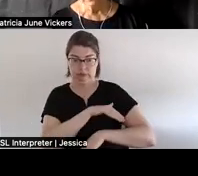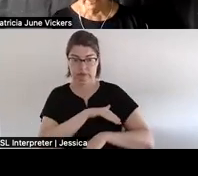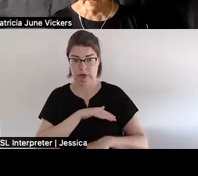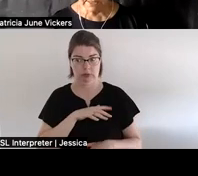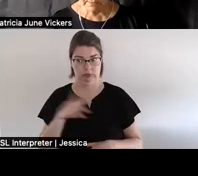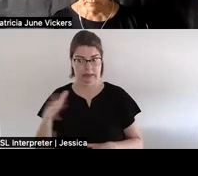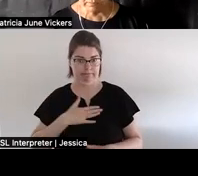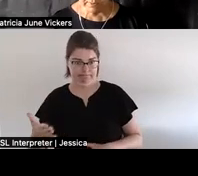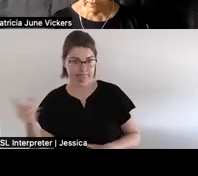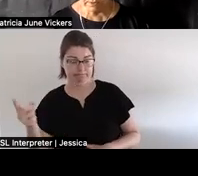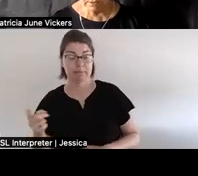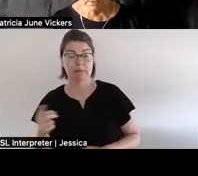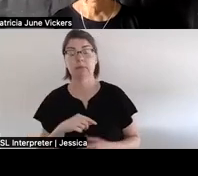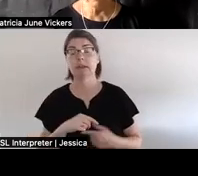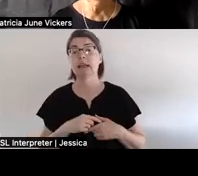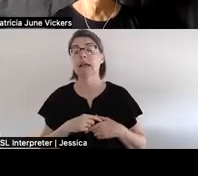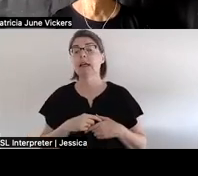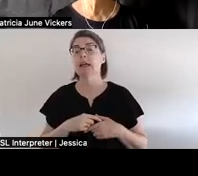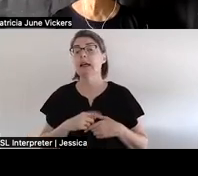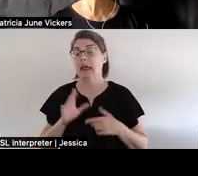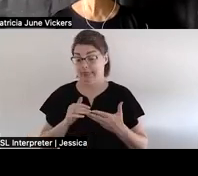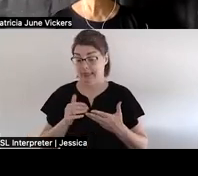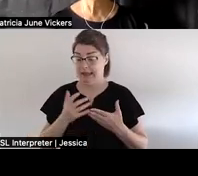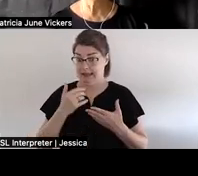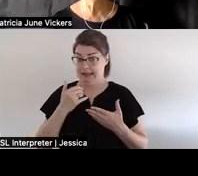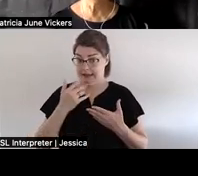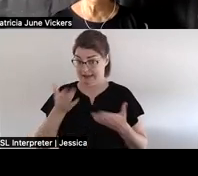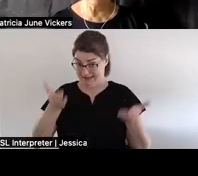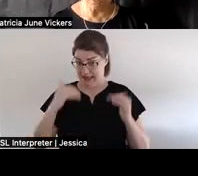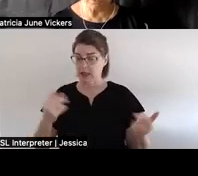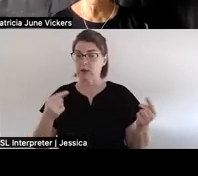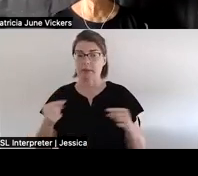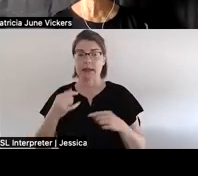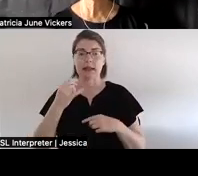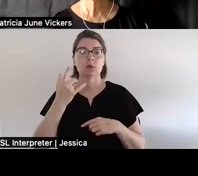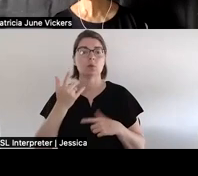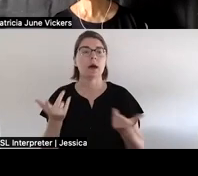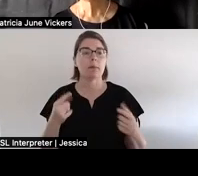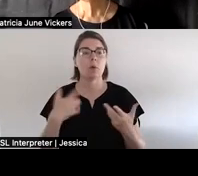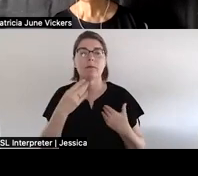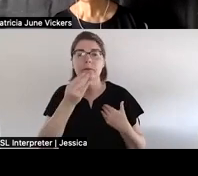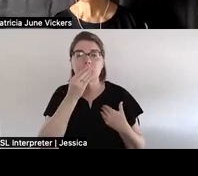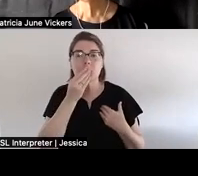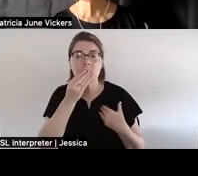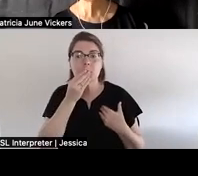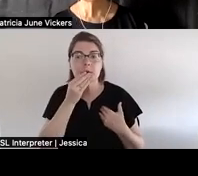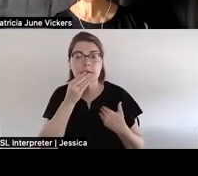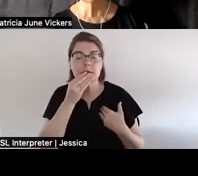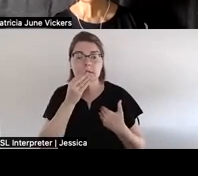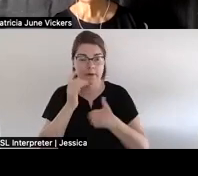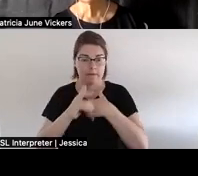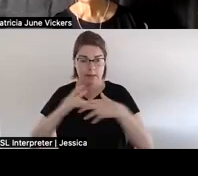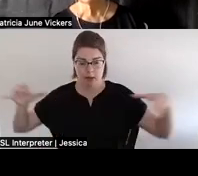the next step would have been for for there to be food and a